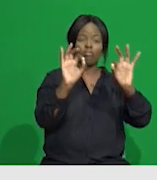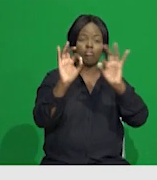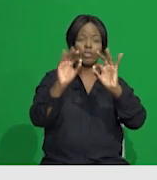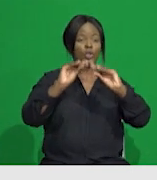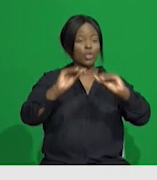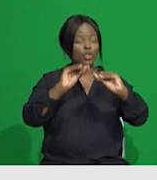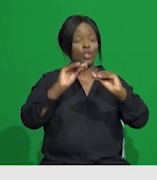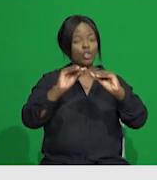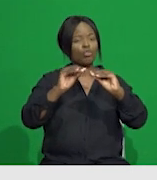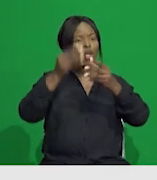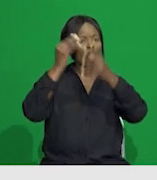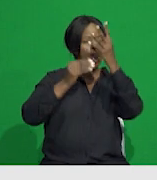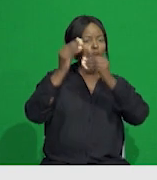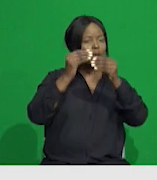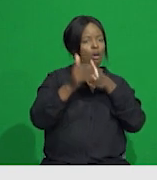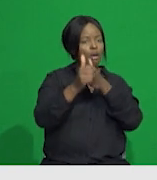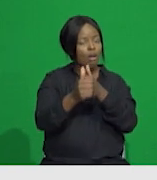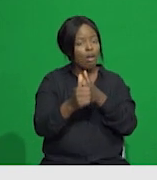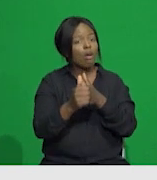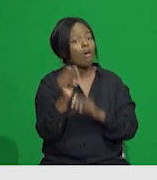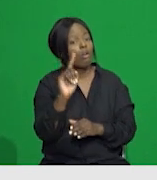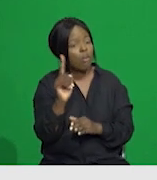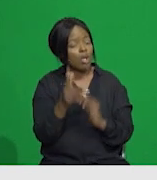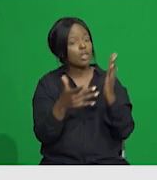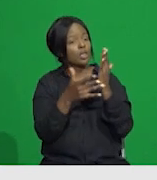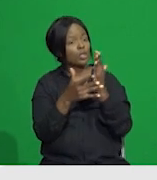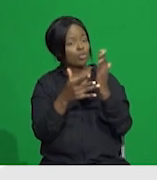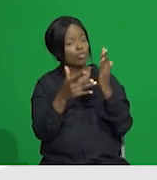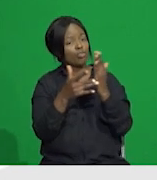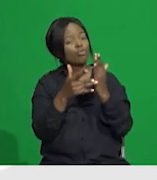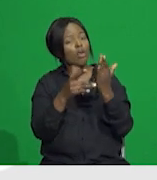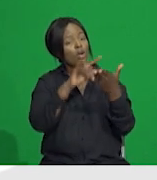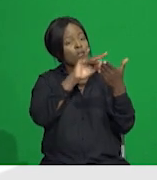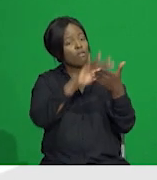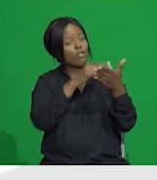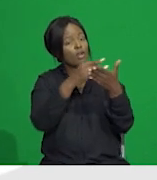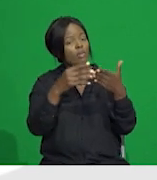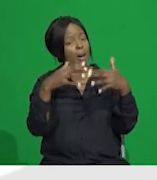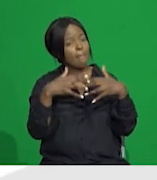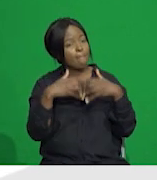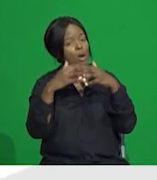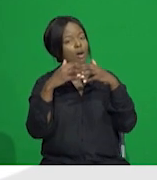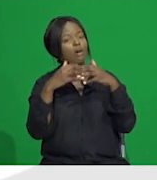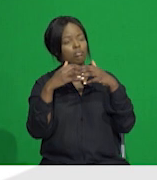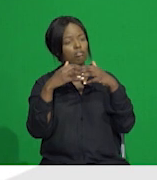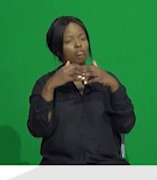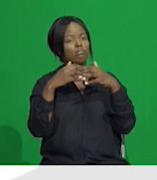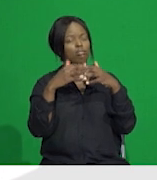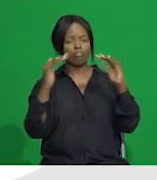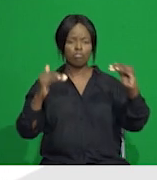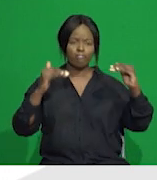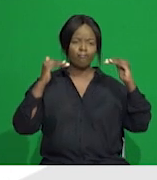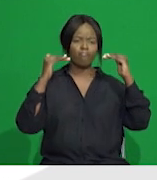guided by technology-enhanced teaching and learning frameworks, it has established advanced capacities in